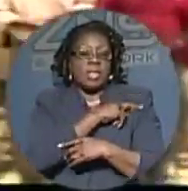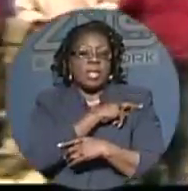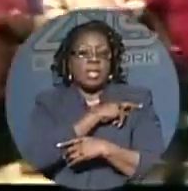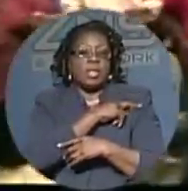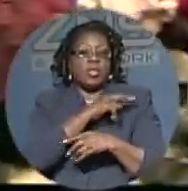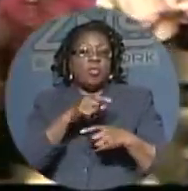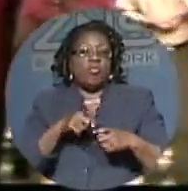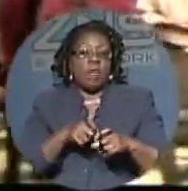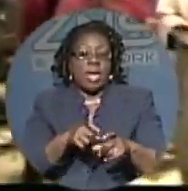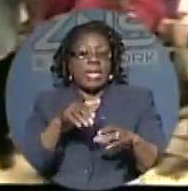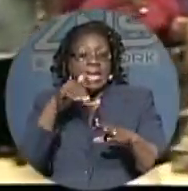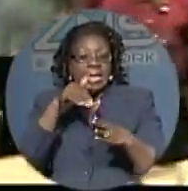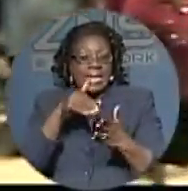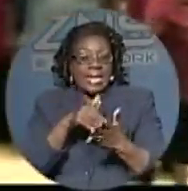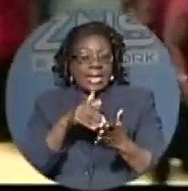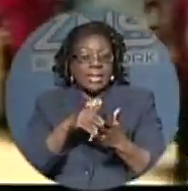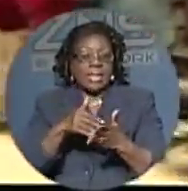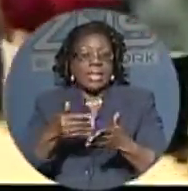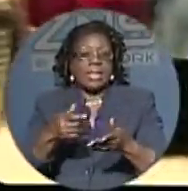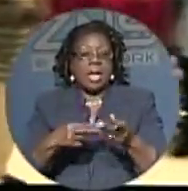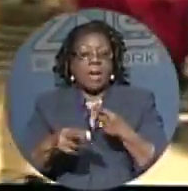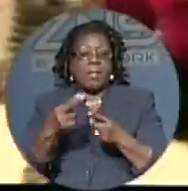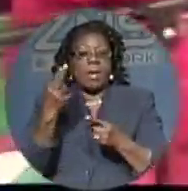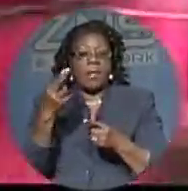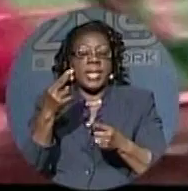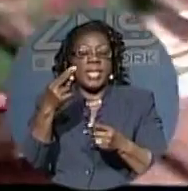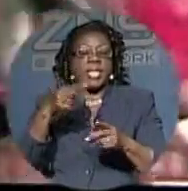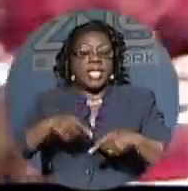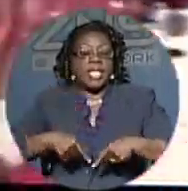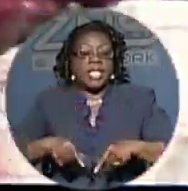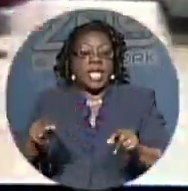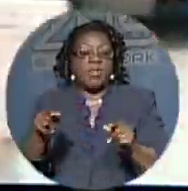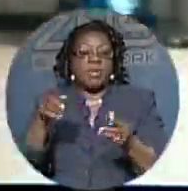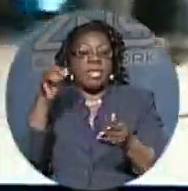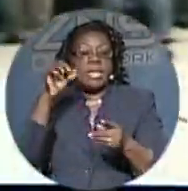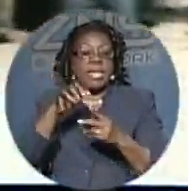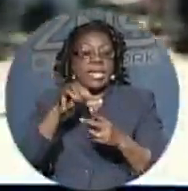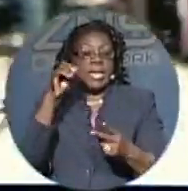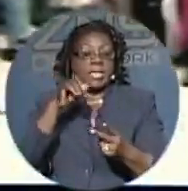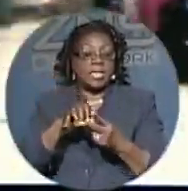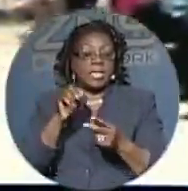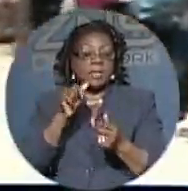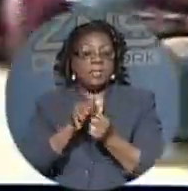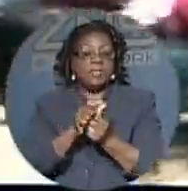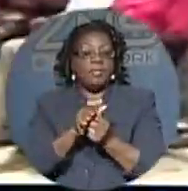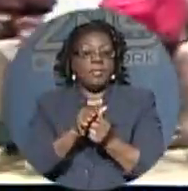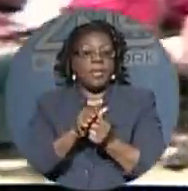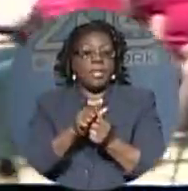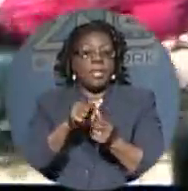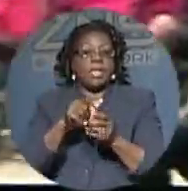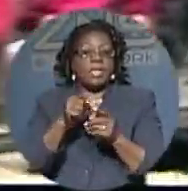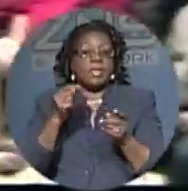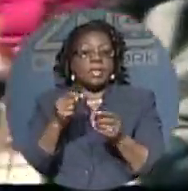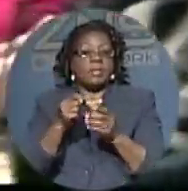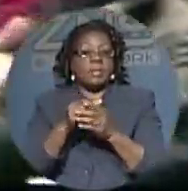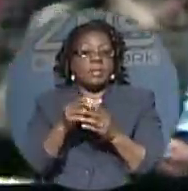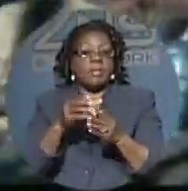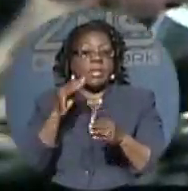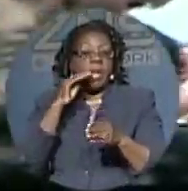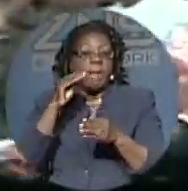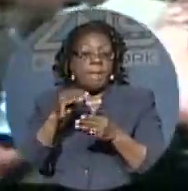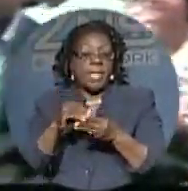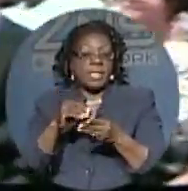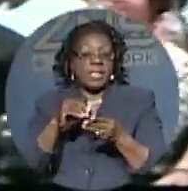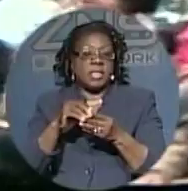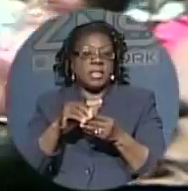to Deputy Prime Minister Brent Simonet. But he said Simonet returned with a message from the High Rock MP containing profanity and that